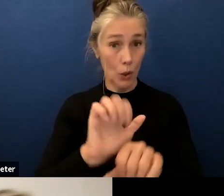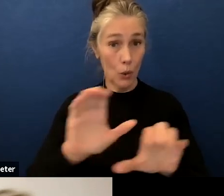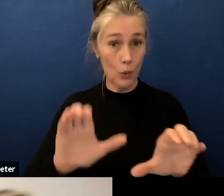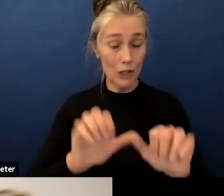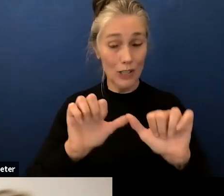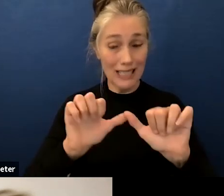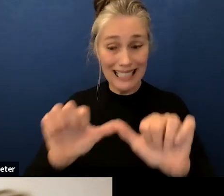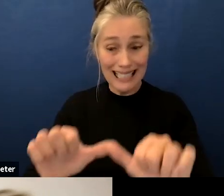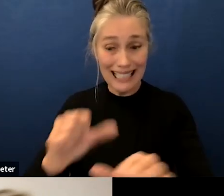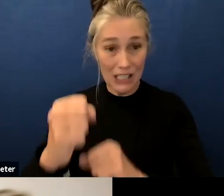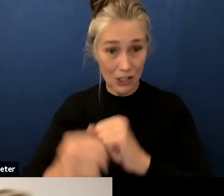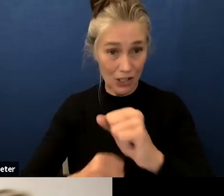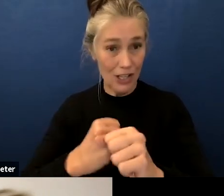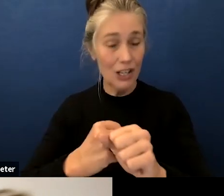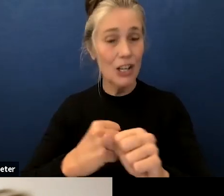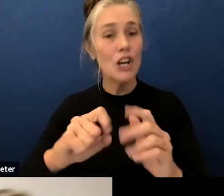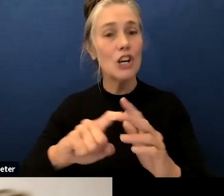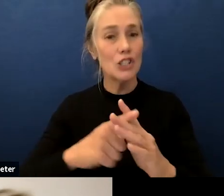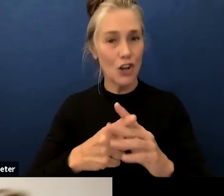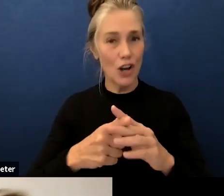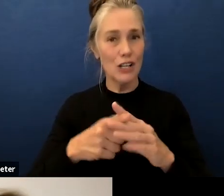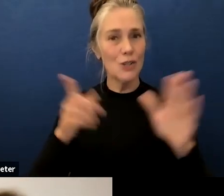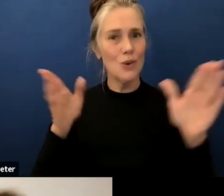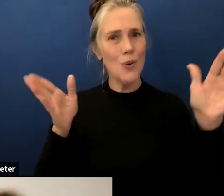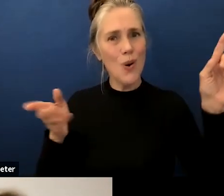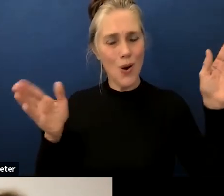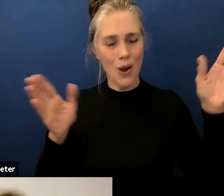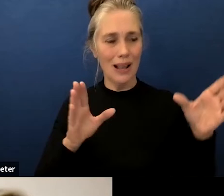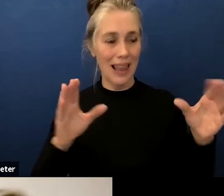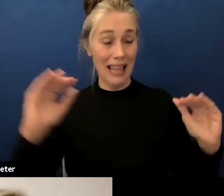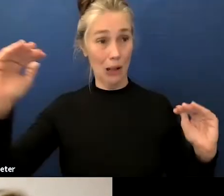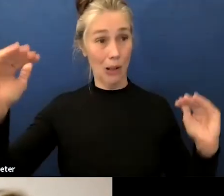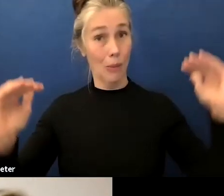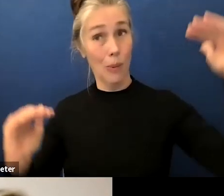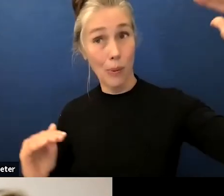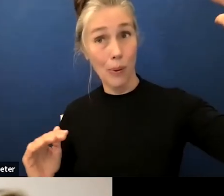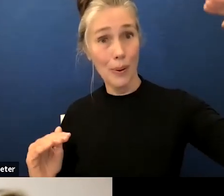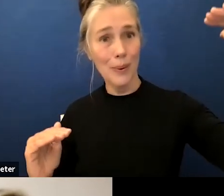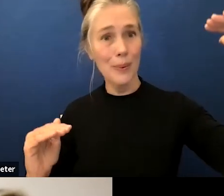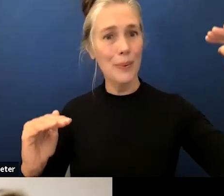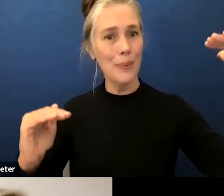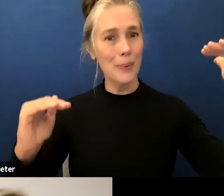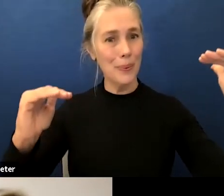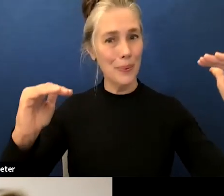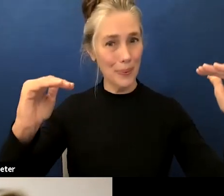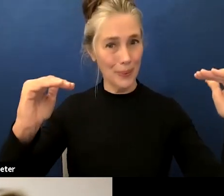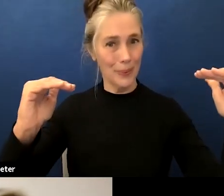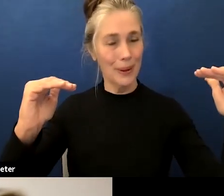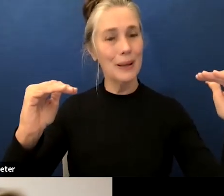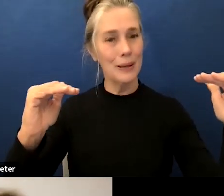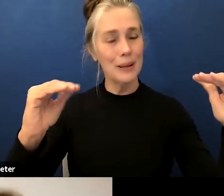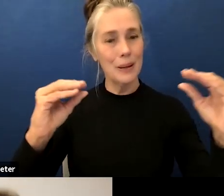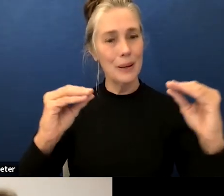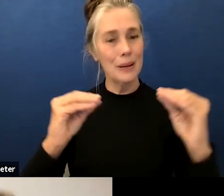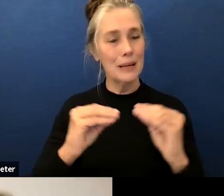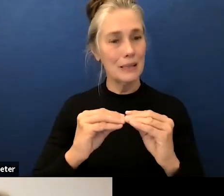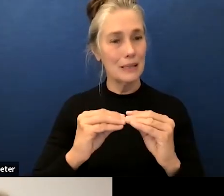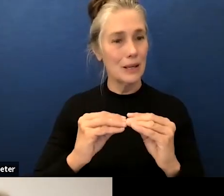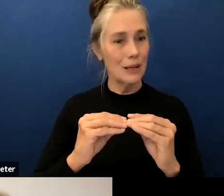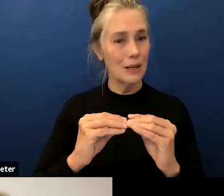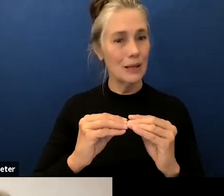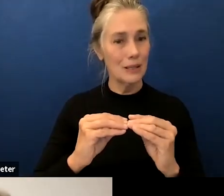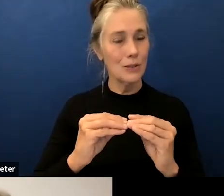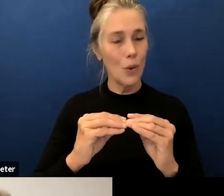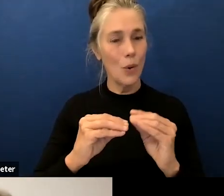is beginning to shut down the pipeline of the pipeline latino students um who are